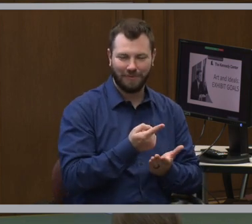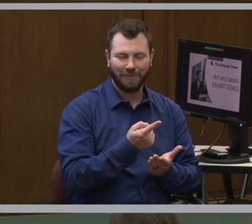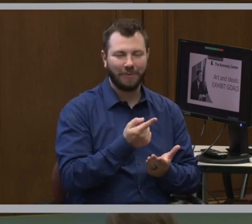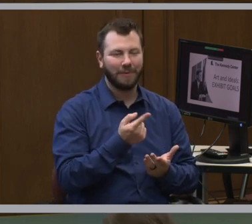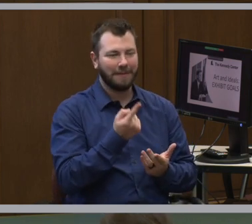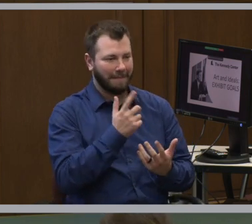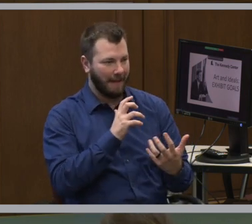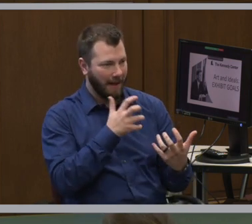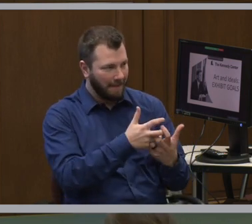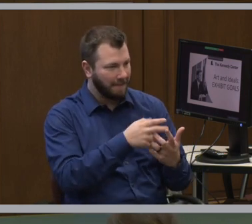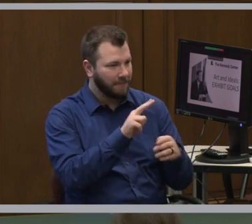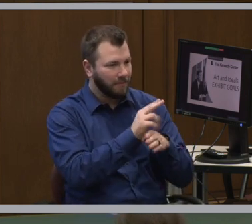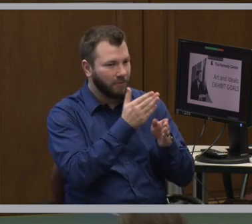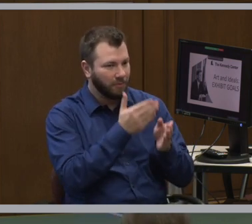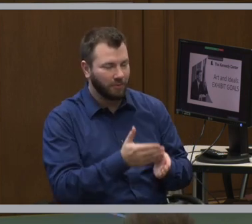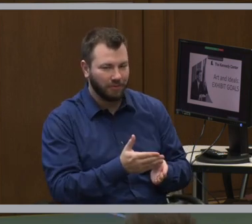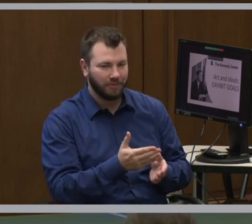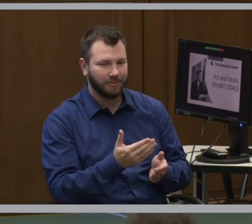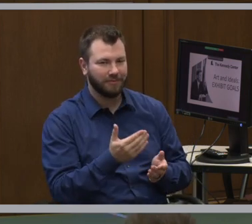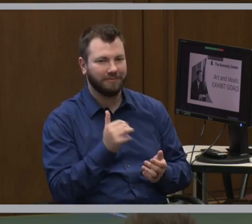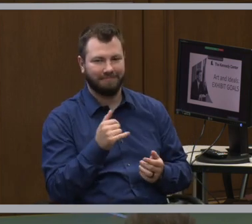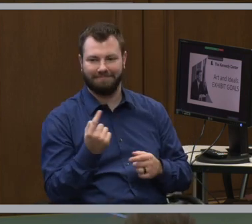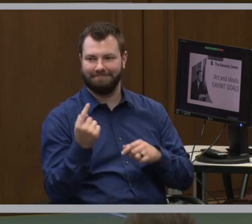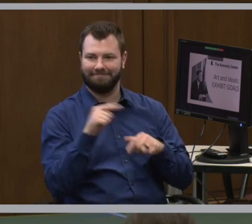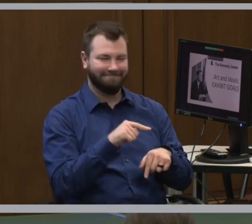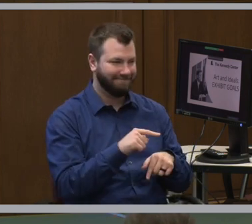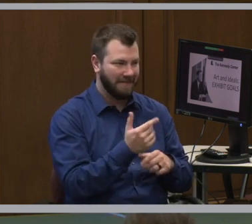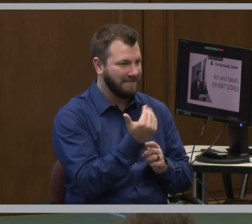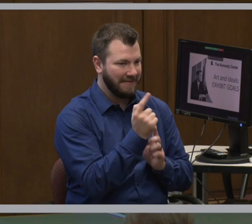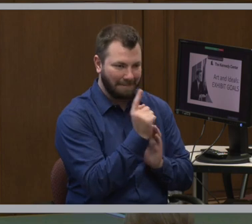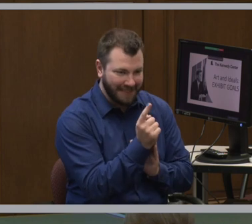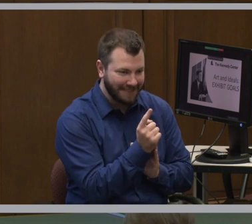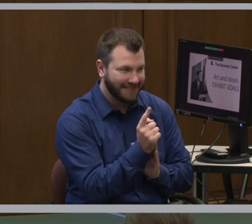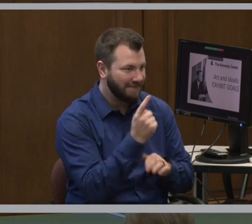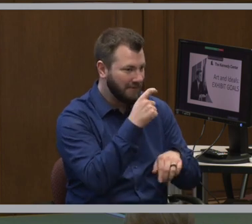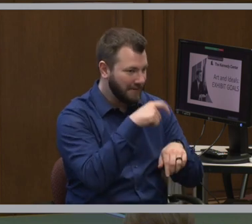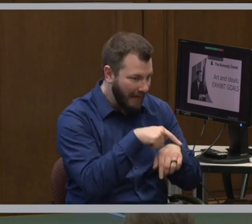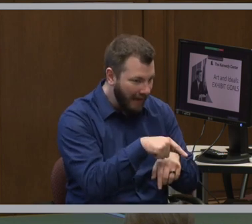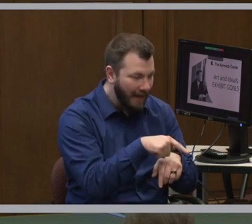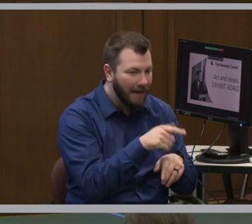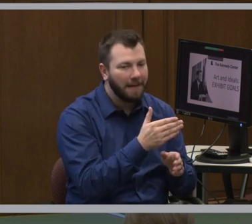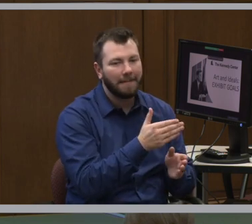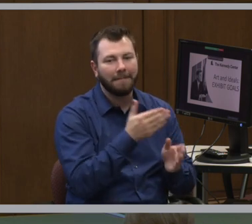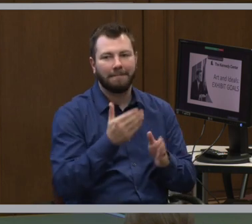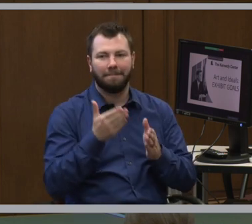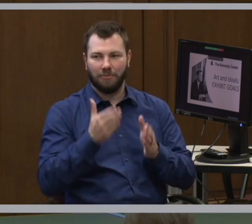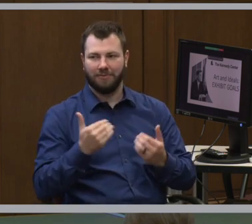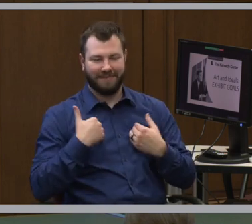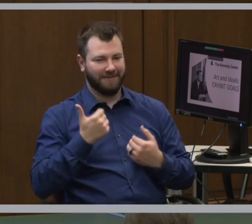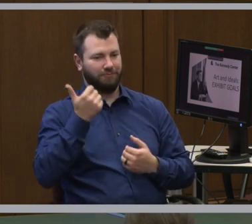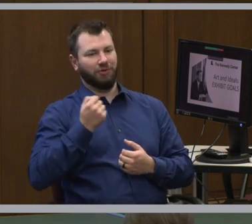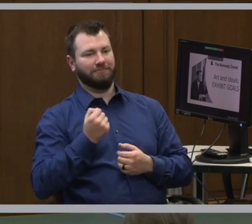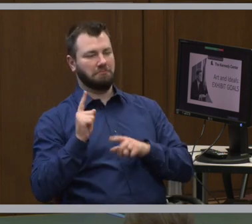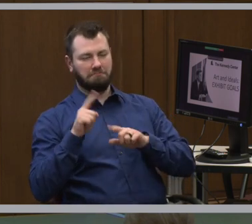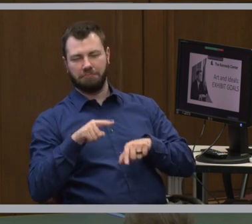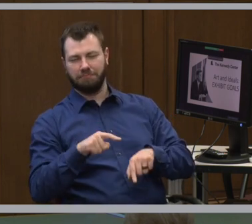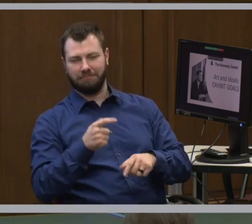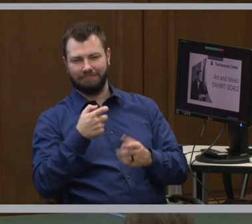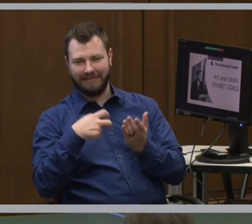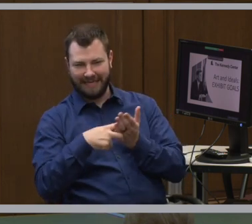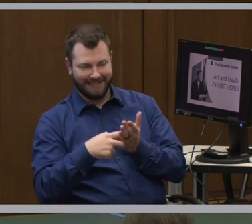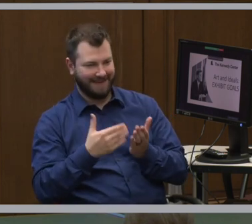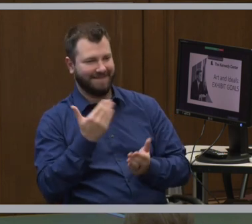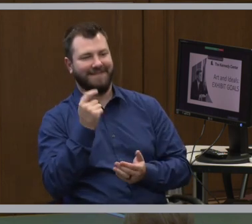that, you know, had 15 minutes was coming for the first time, someone who has, you know, subscription tickets, and it's their